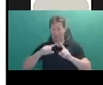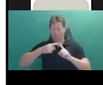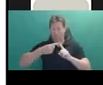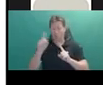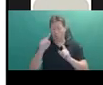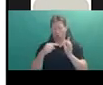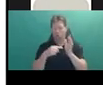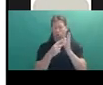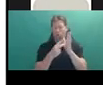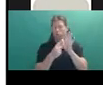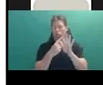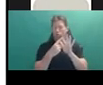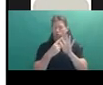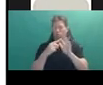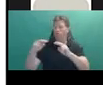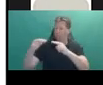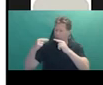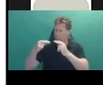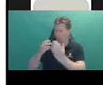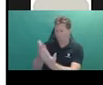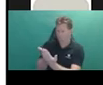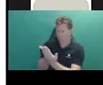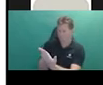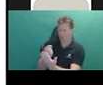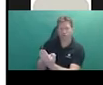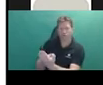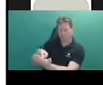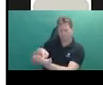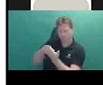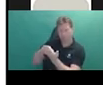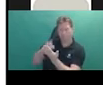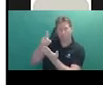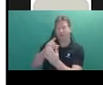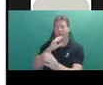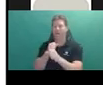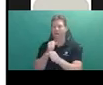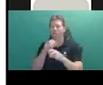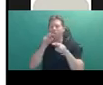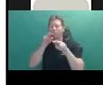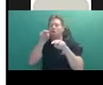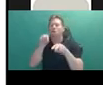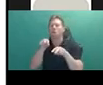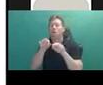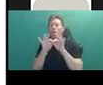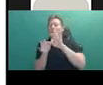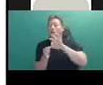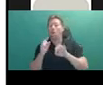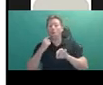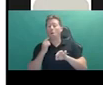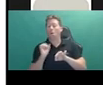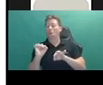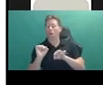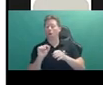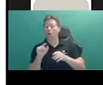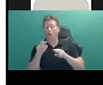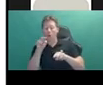did consult widely and made recommendations, but the Government has reinterpreted, even misinterpreted, the TUNE recommendations